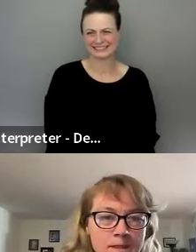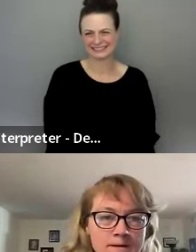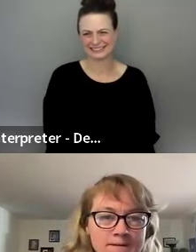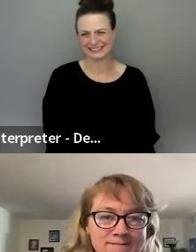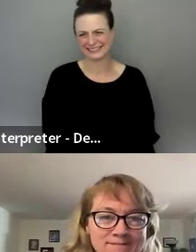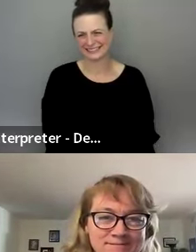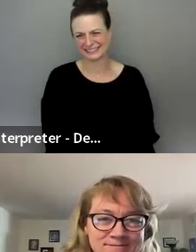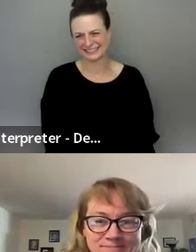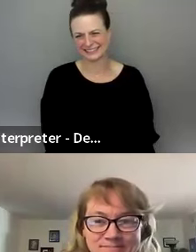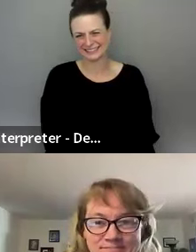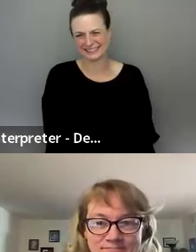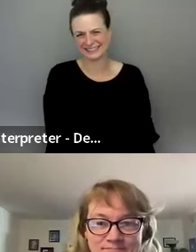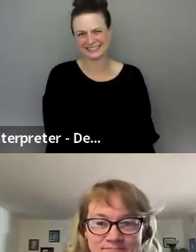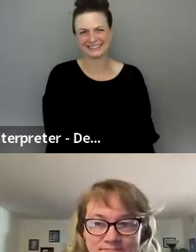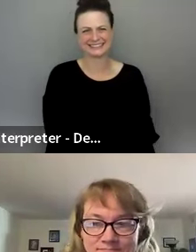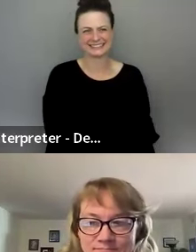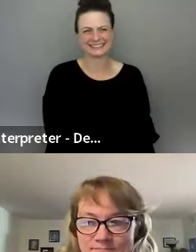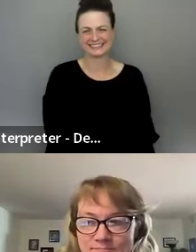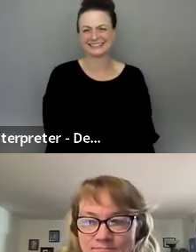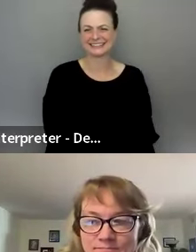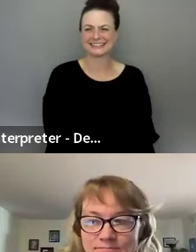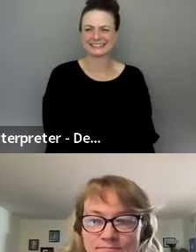French sign language at them. I'm sure they appreciate that. Yeah.